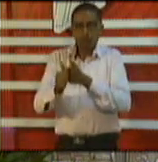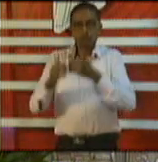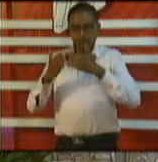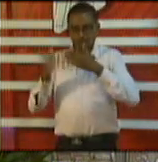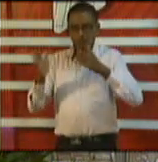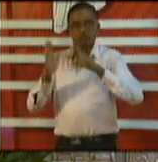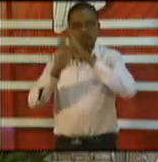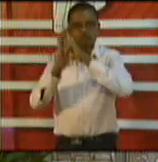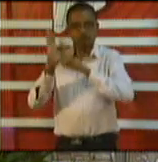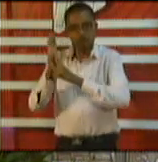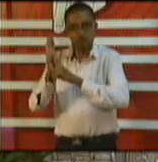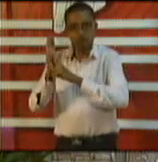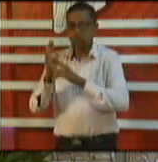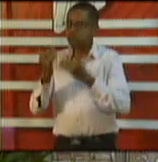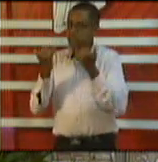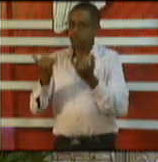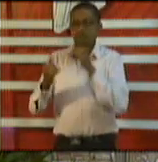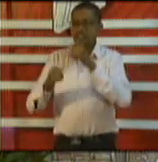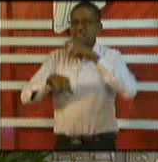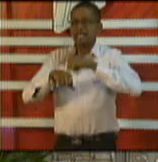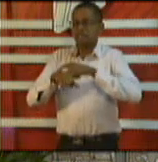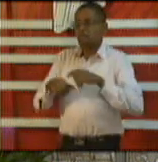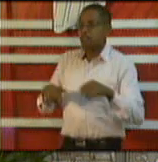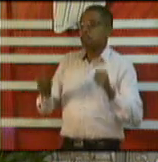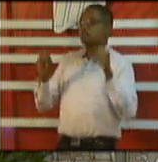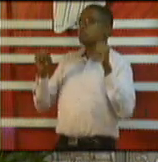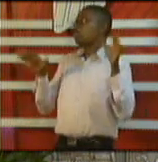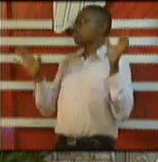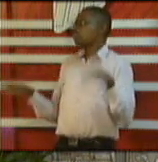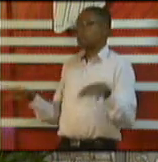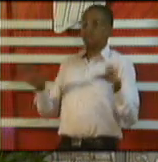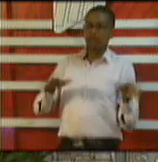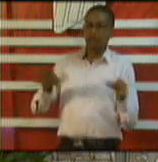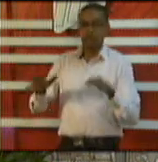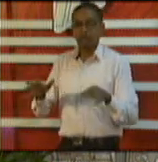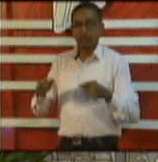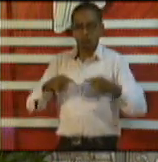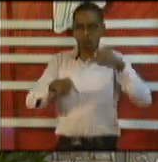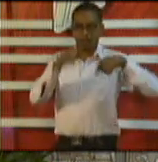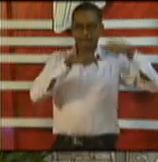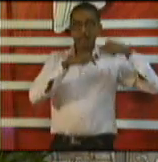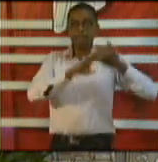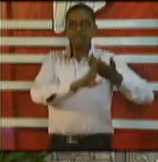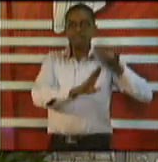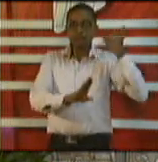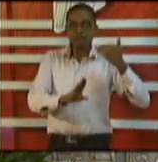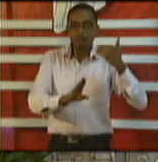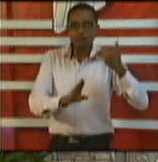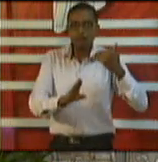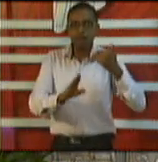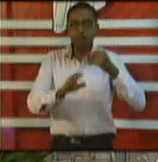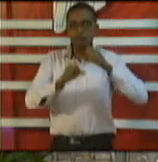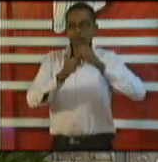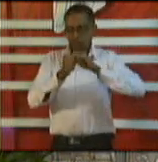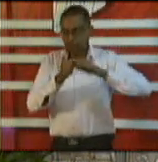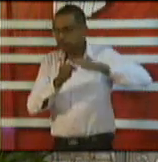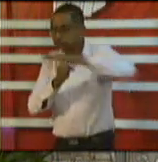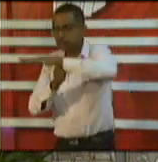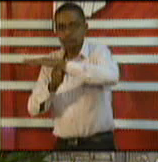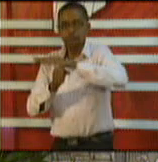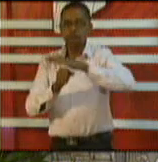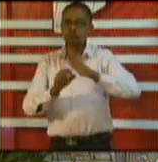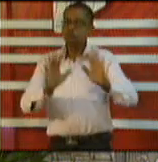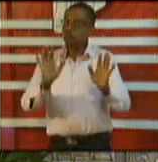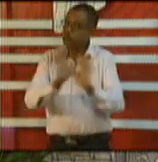careless and return to the way we did things before covet 19 we have done very well up until now but remember